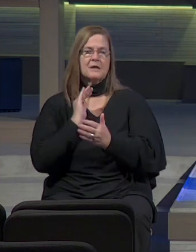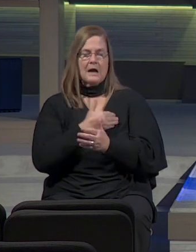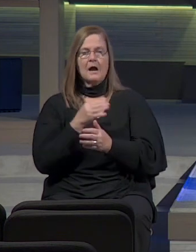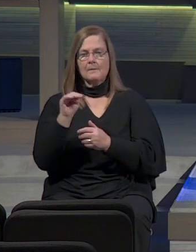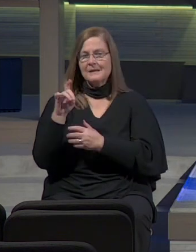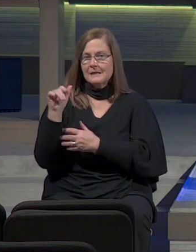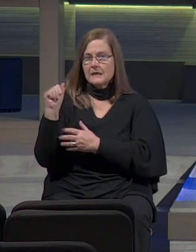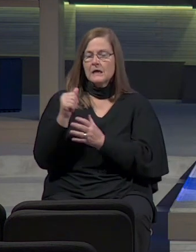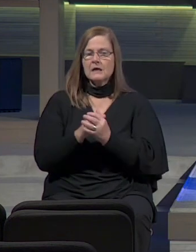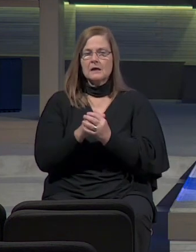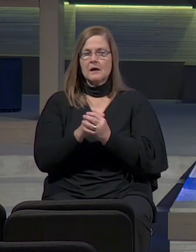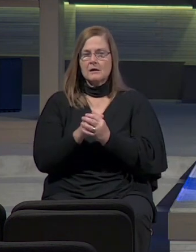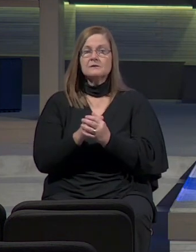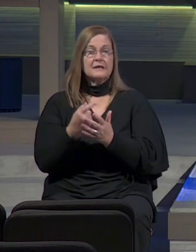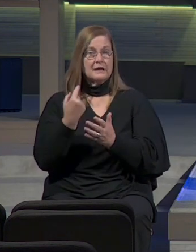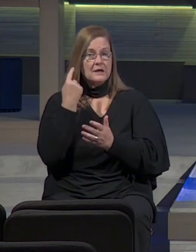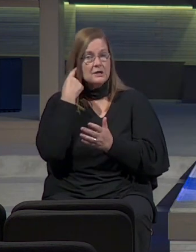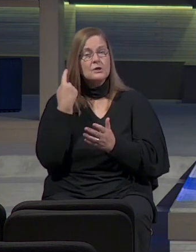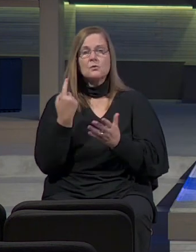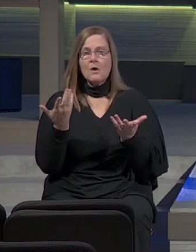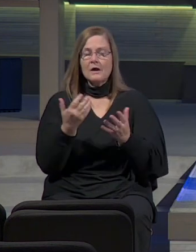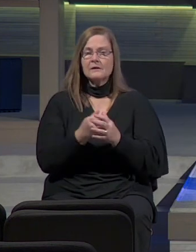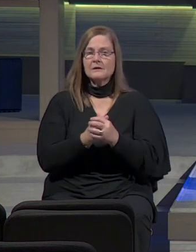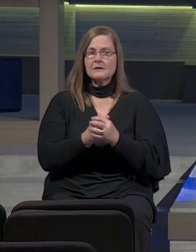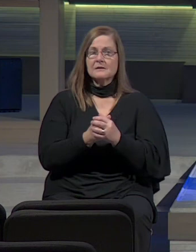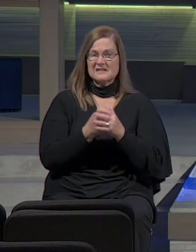real, judgment is coming, morality and ethics matter.